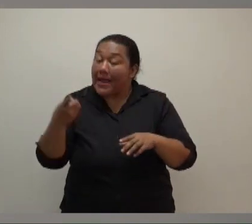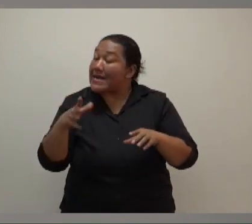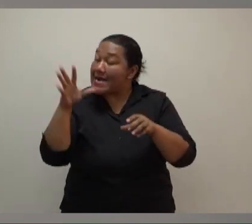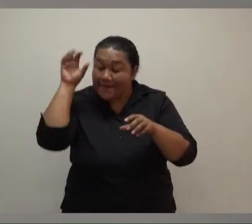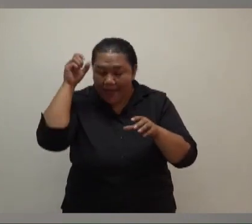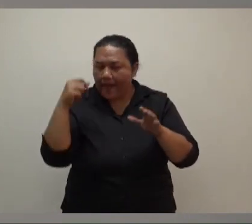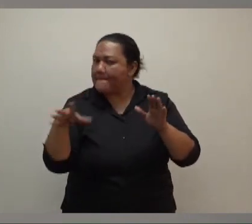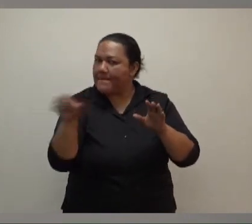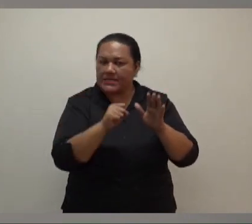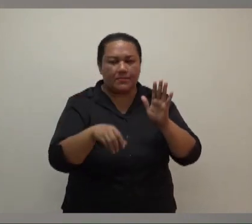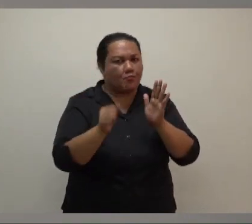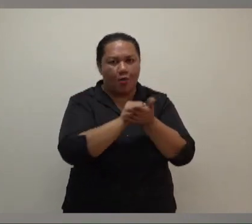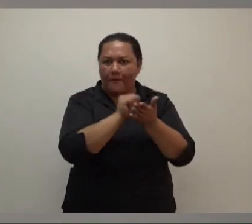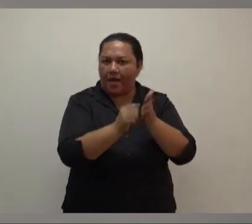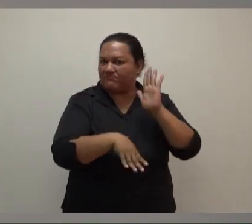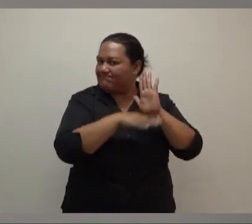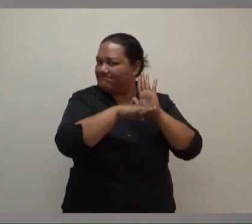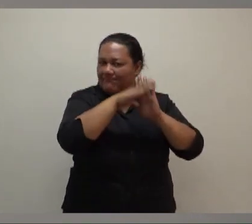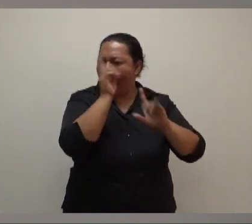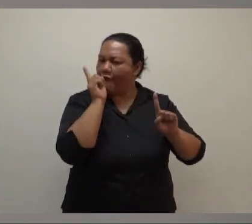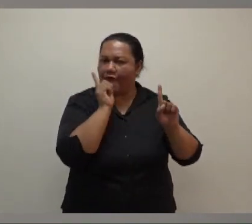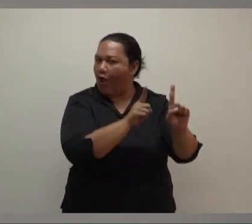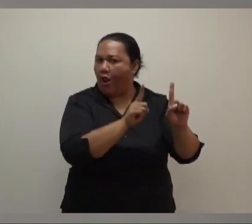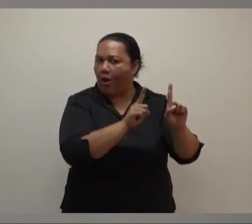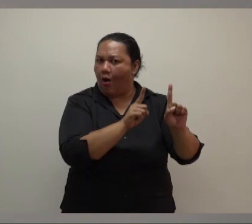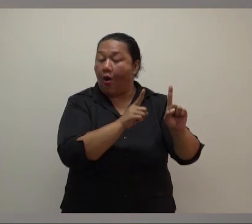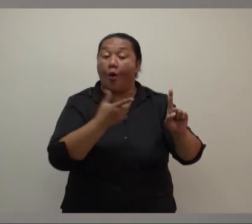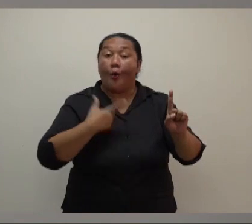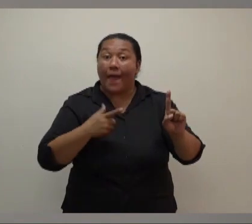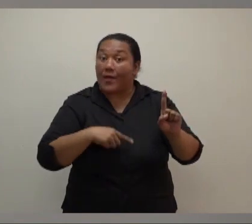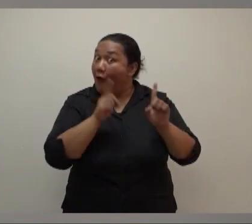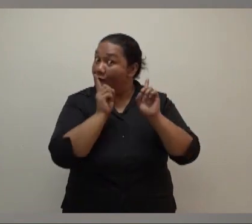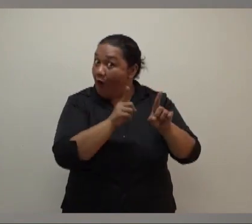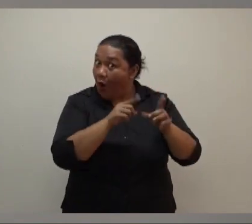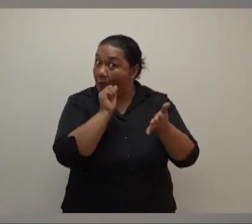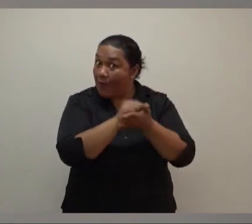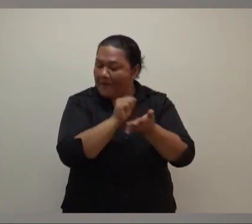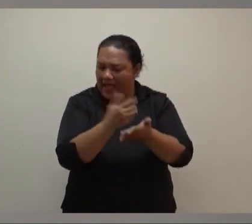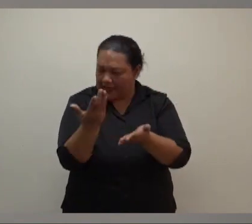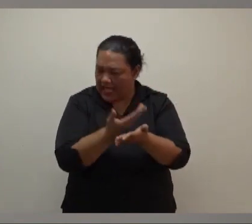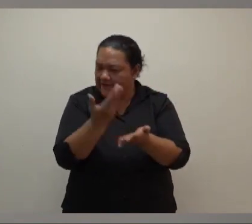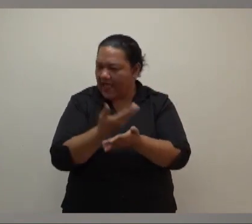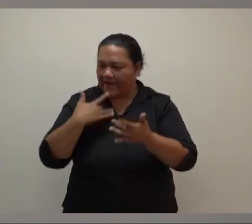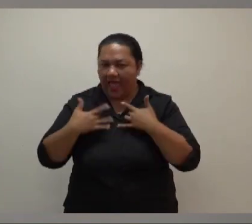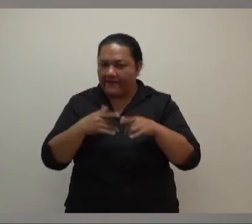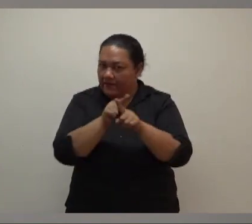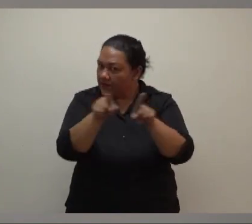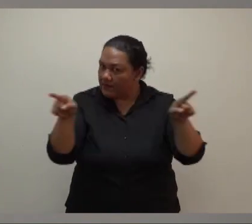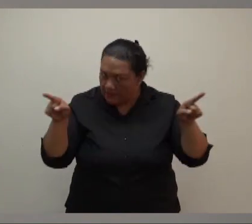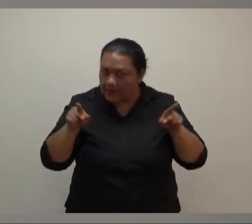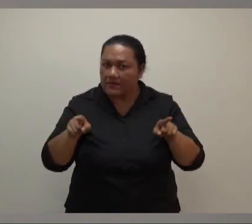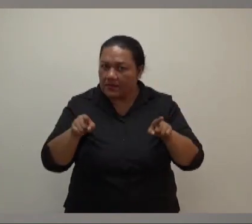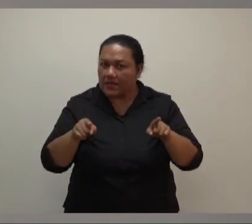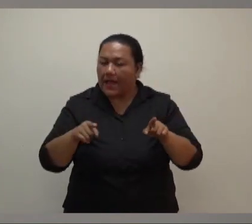transmissible Omicron variant in spaces that we cannot effectively regulate. We are not announcing any additional health